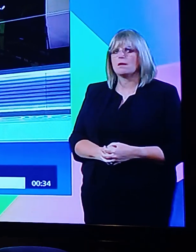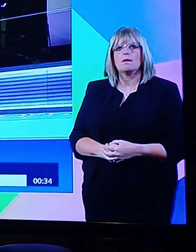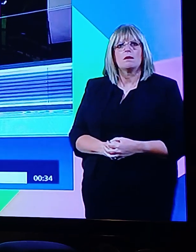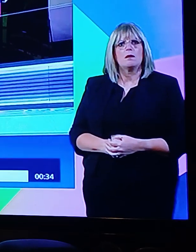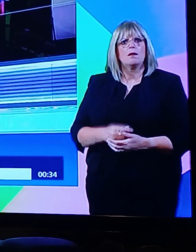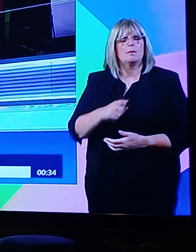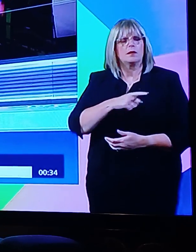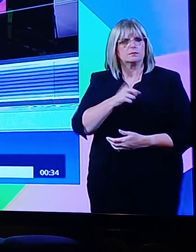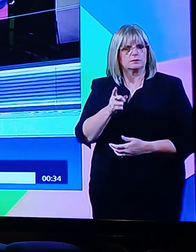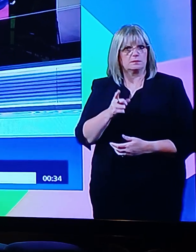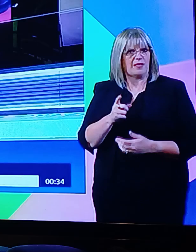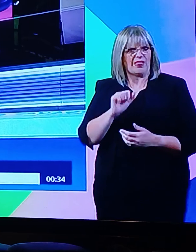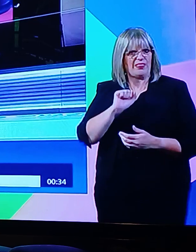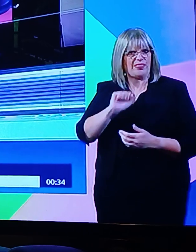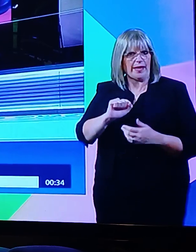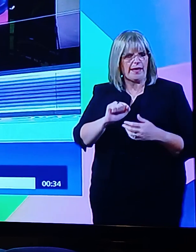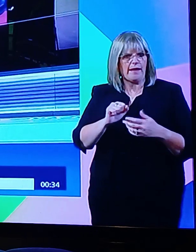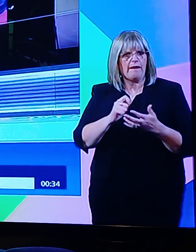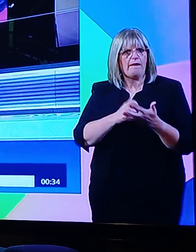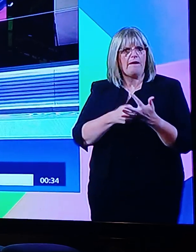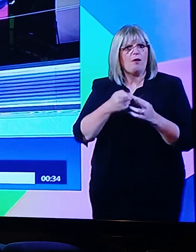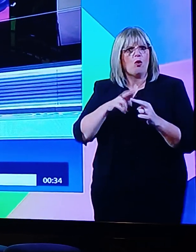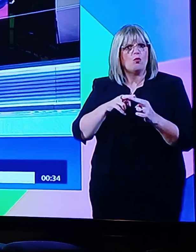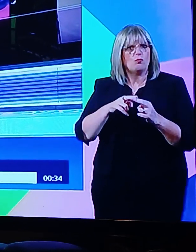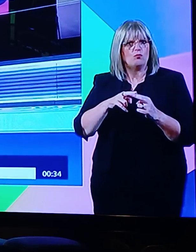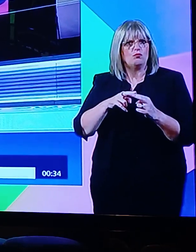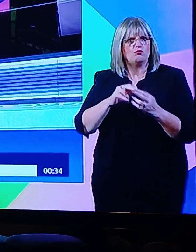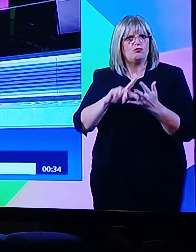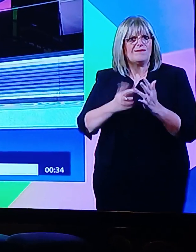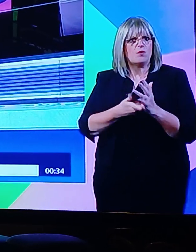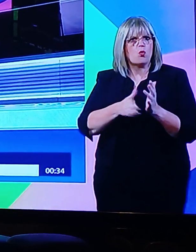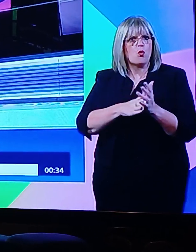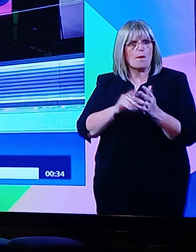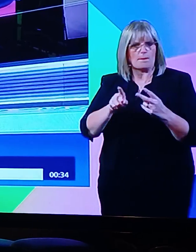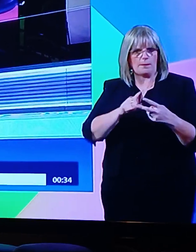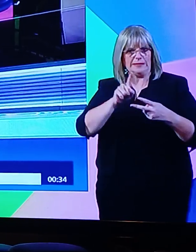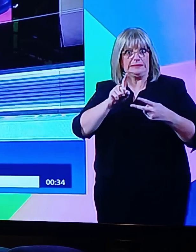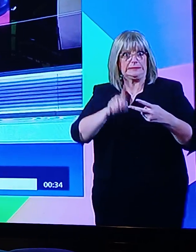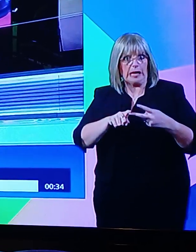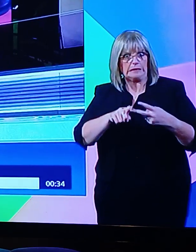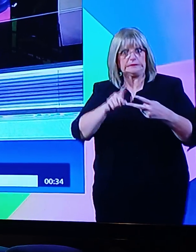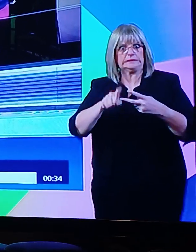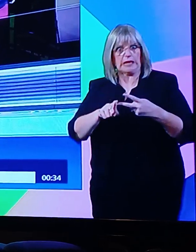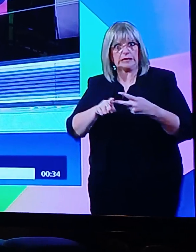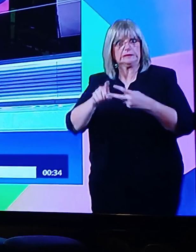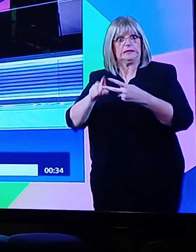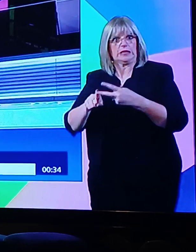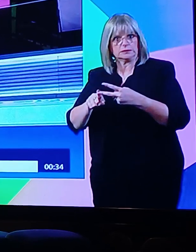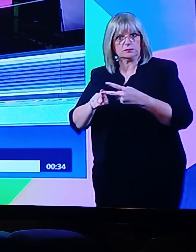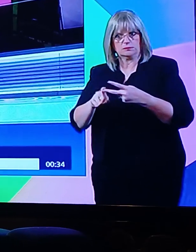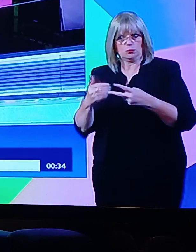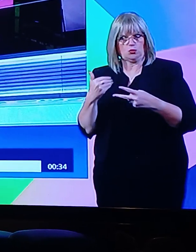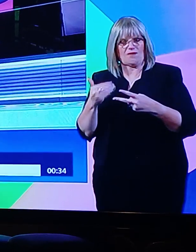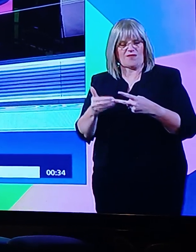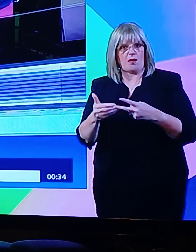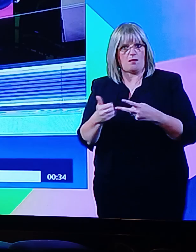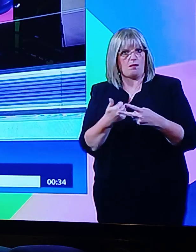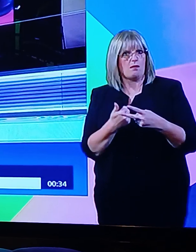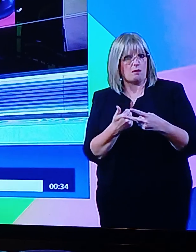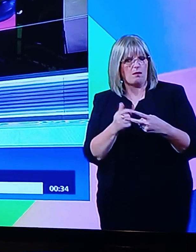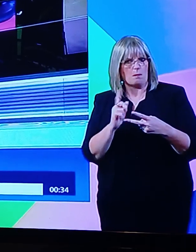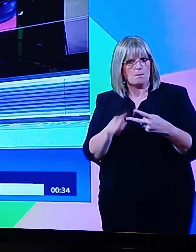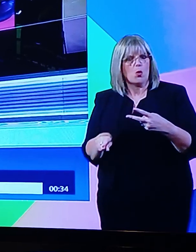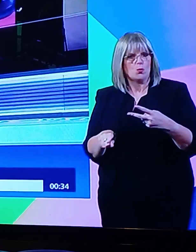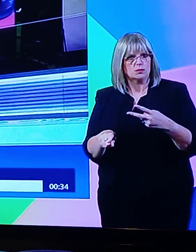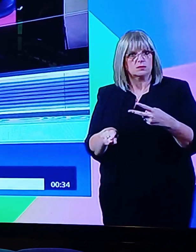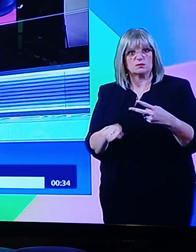holding out. They have been coming second in so many of the seats that have taken place so far that we've had declarations on. So that's why they